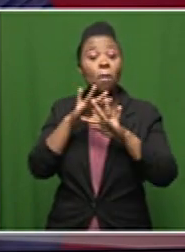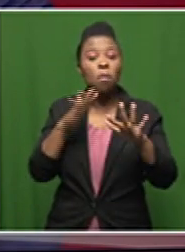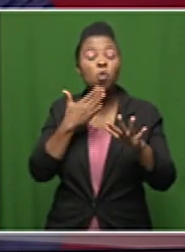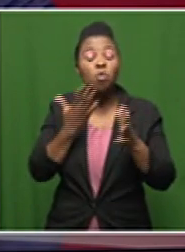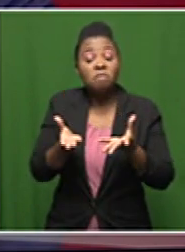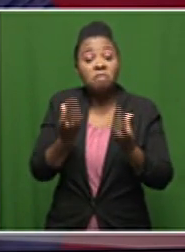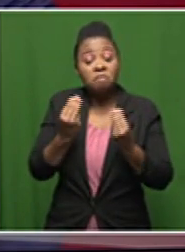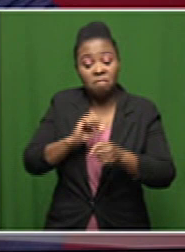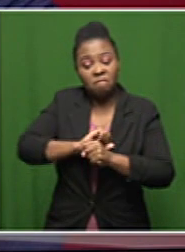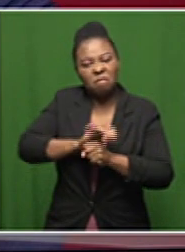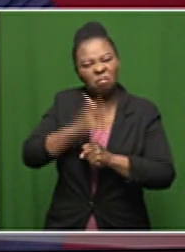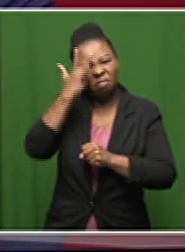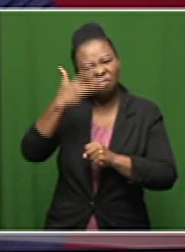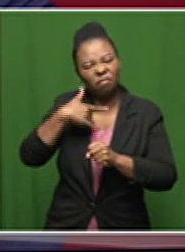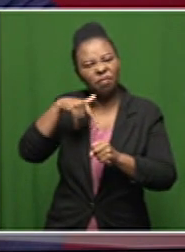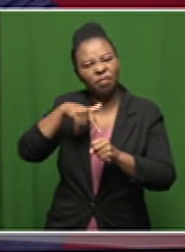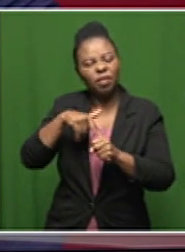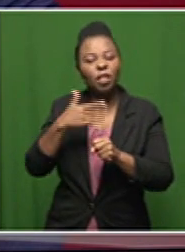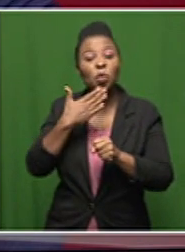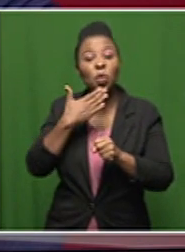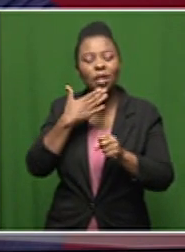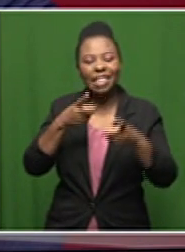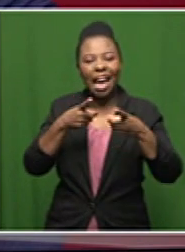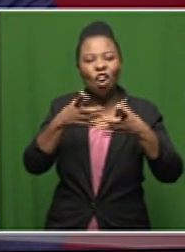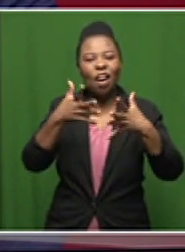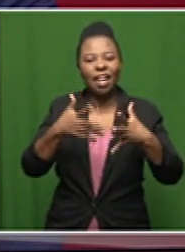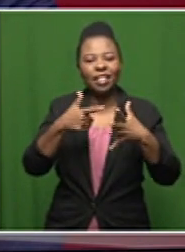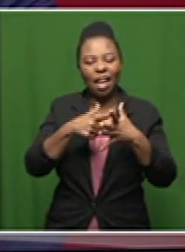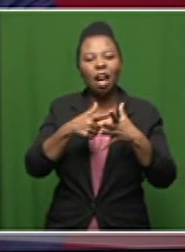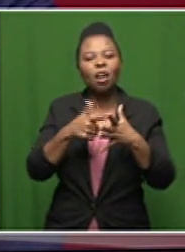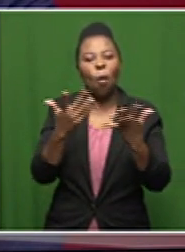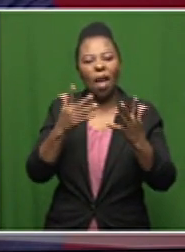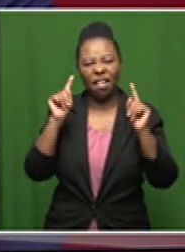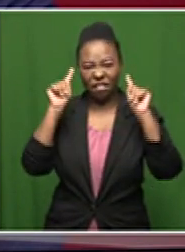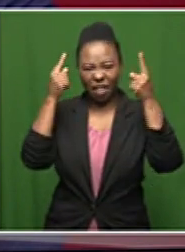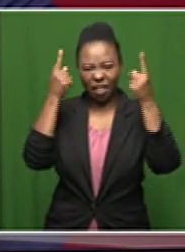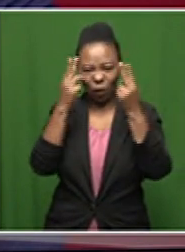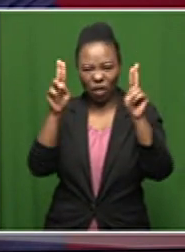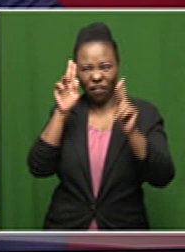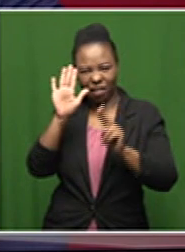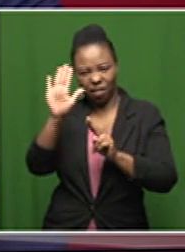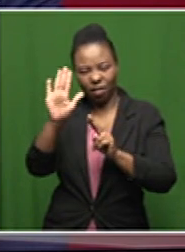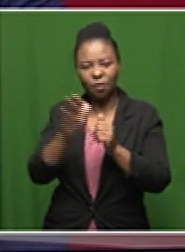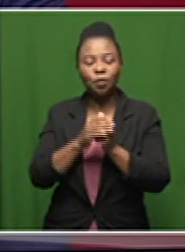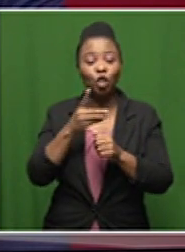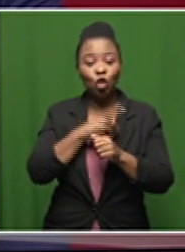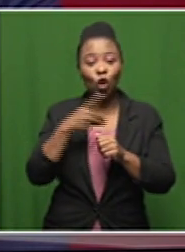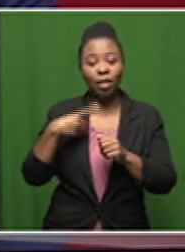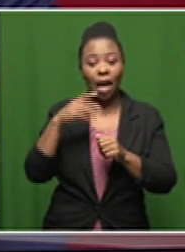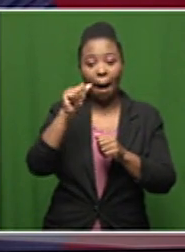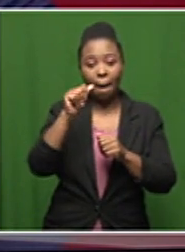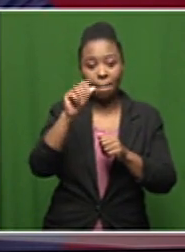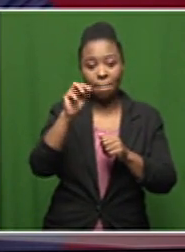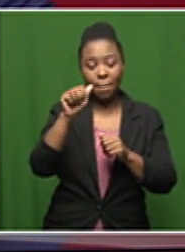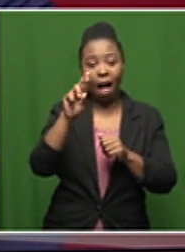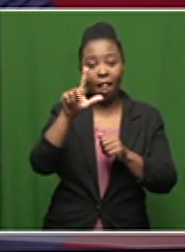kovat 19 and that's from the director of critical care at vitz university then we speak to dr marlin mckay